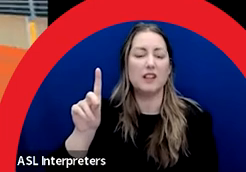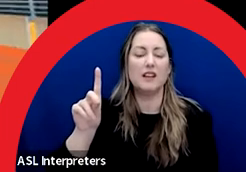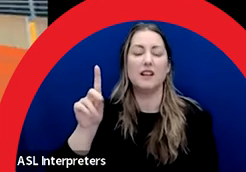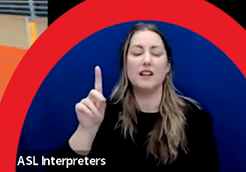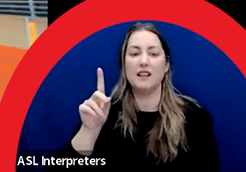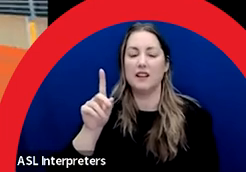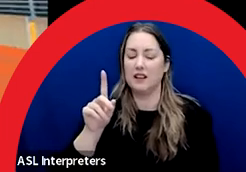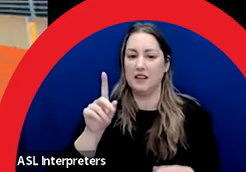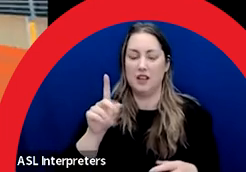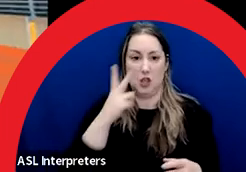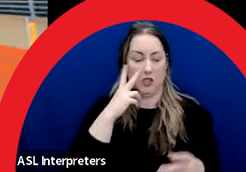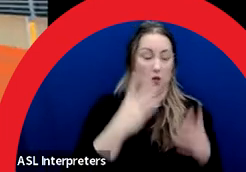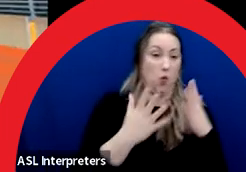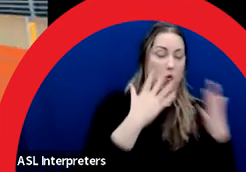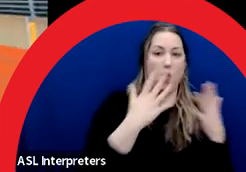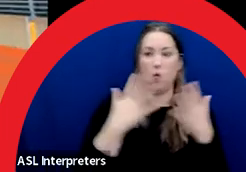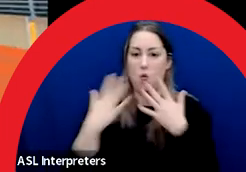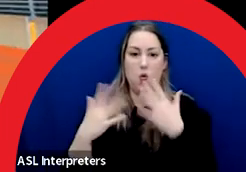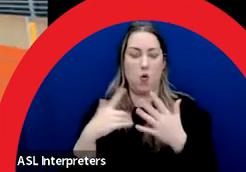huge impact in a large area.